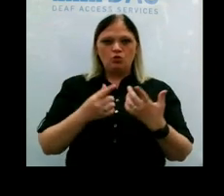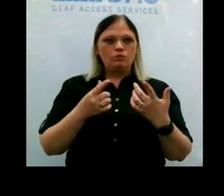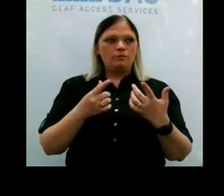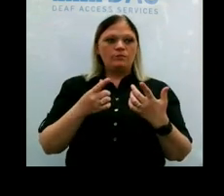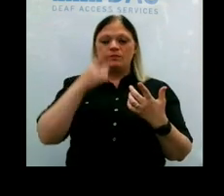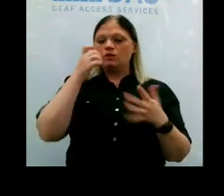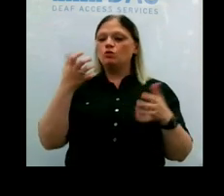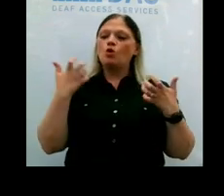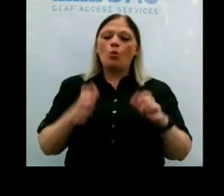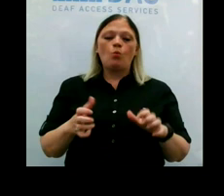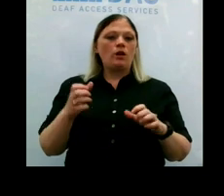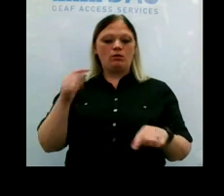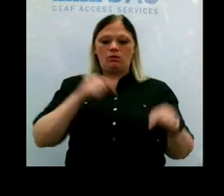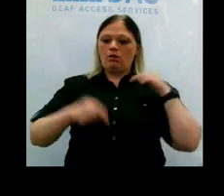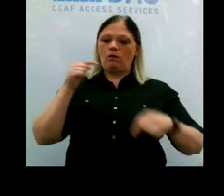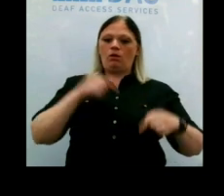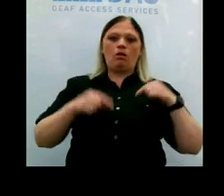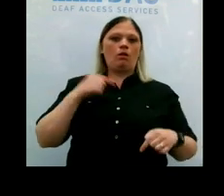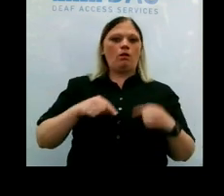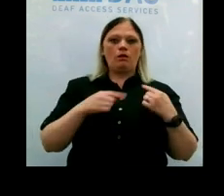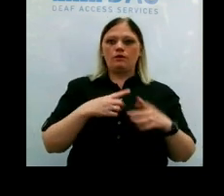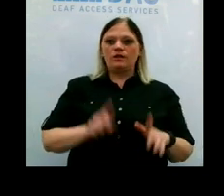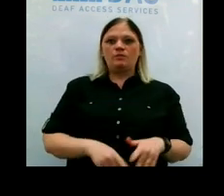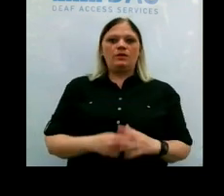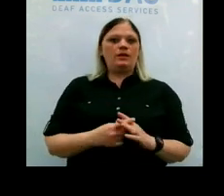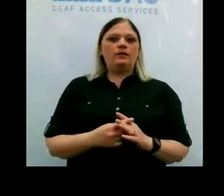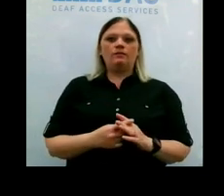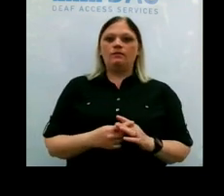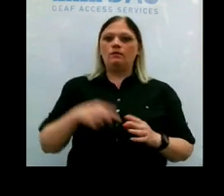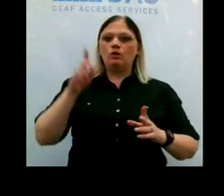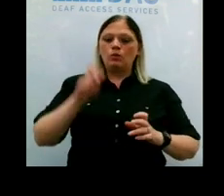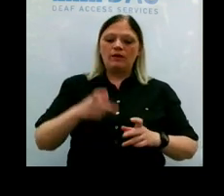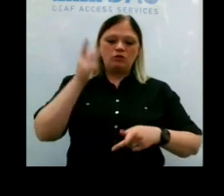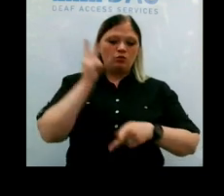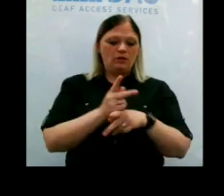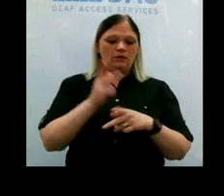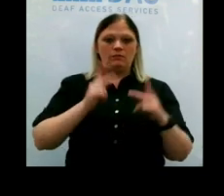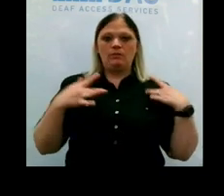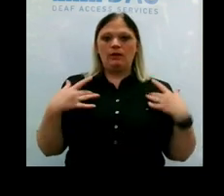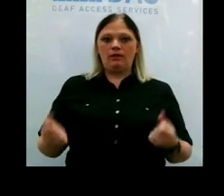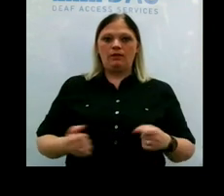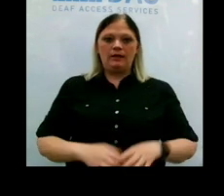started from and in phase zero again. So we have to keep people healthy.